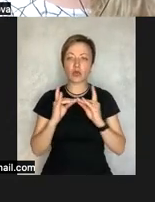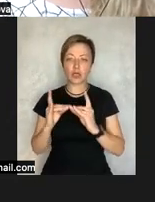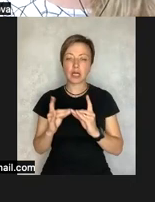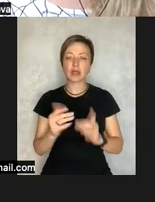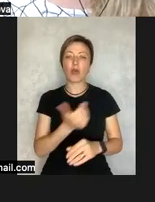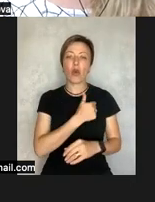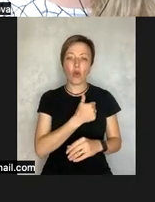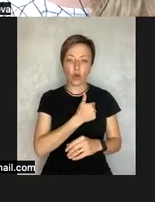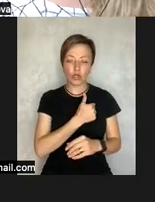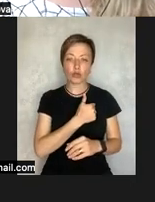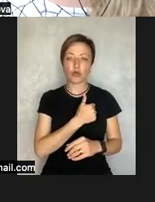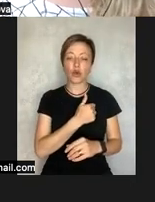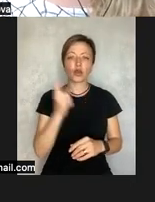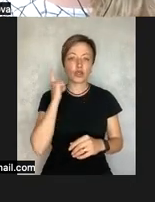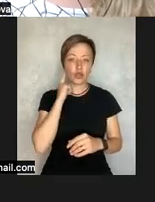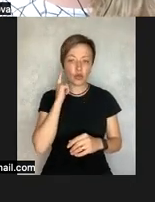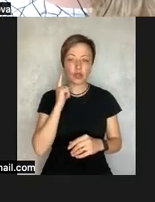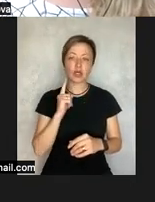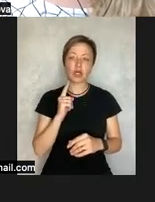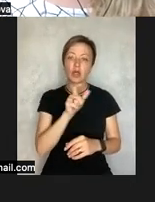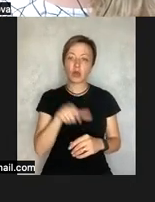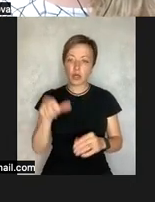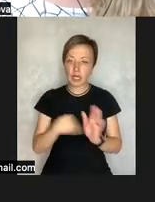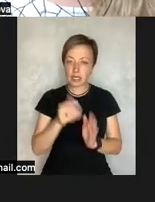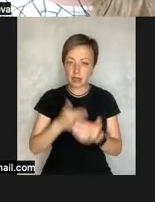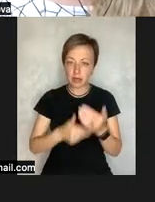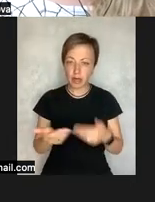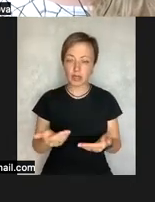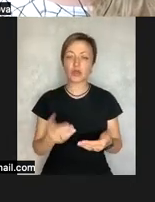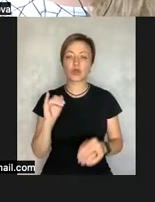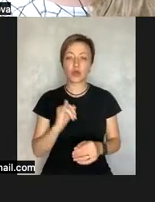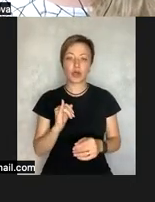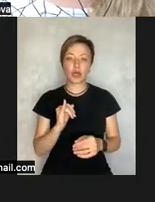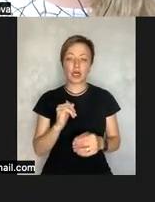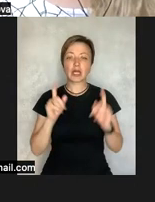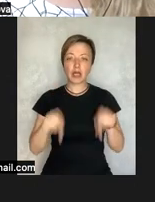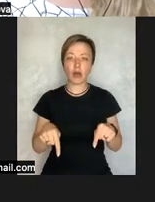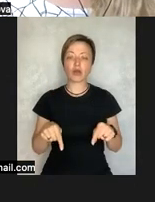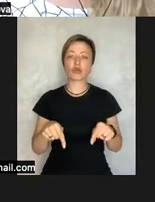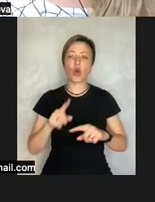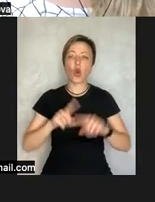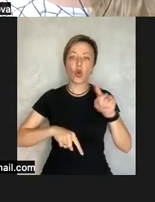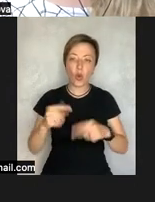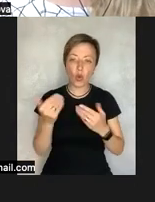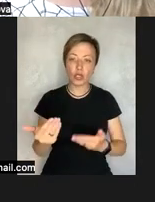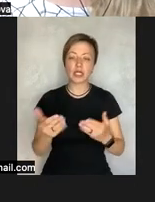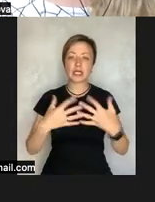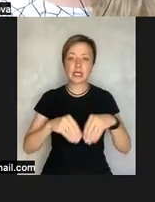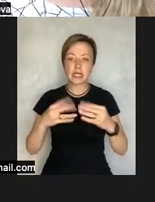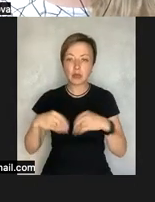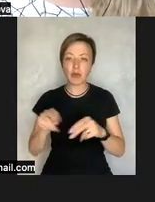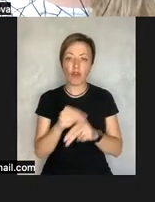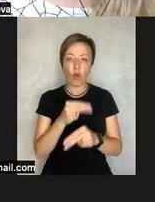disabilities of uh with members today uh we believe that they're very important and have